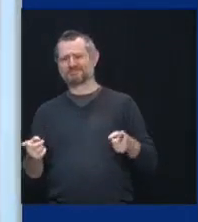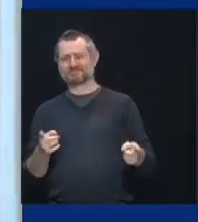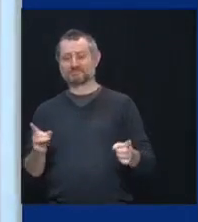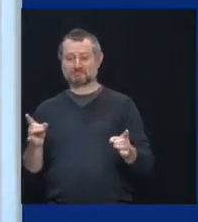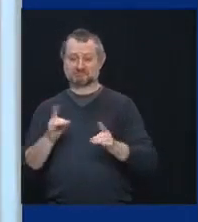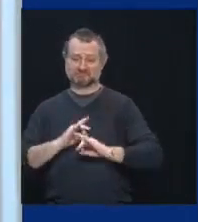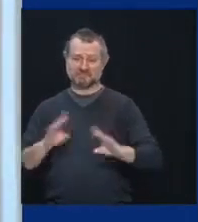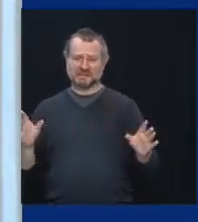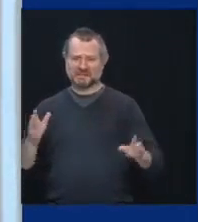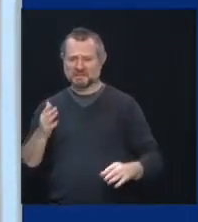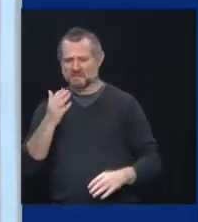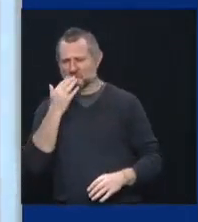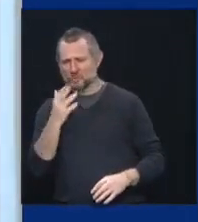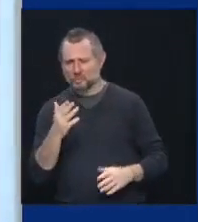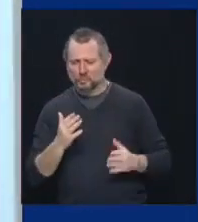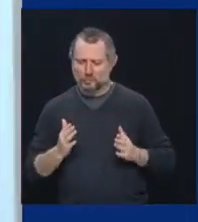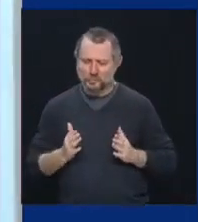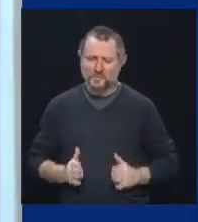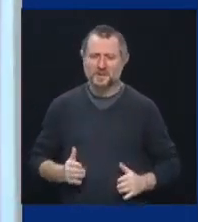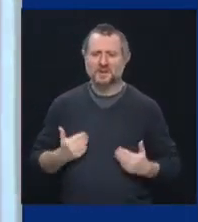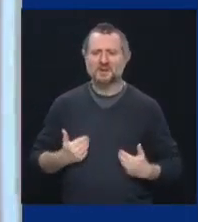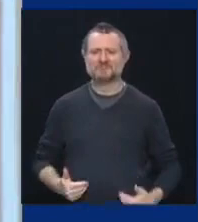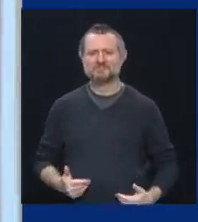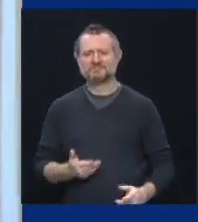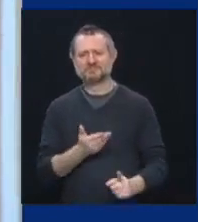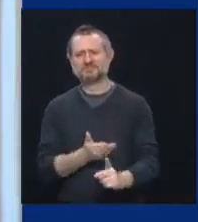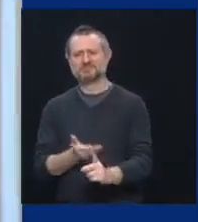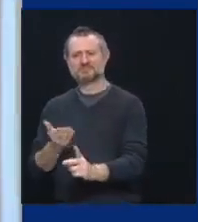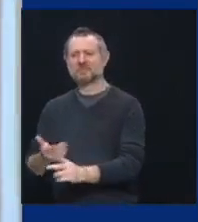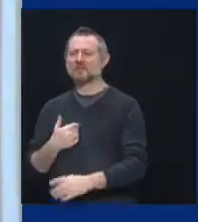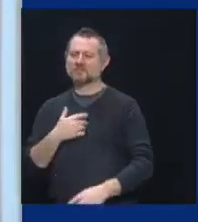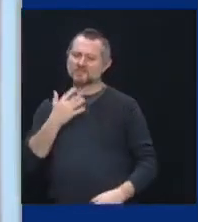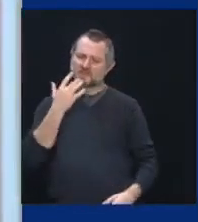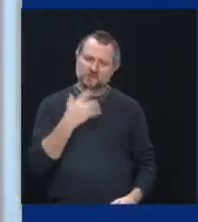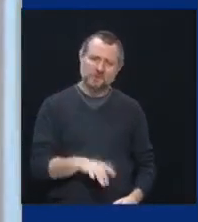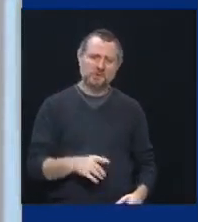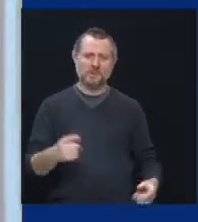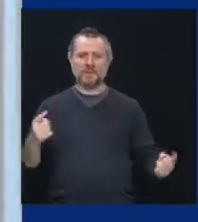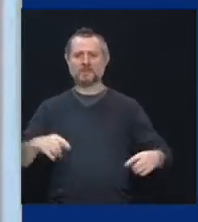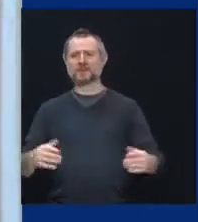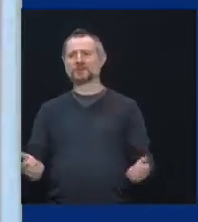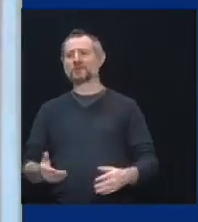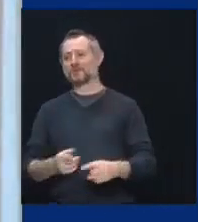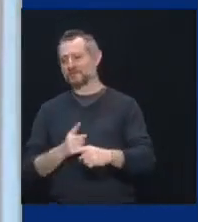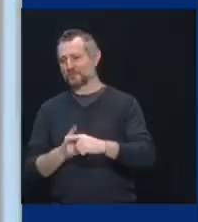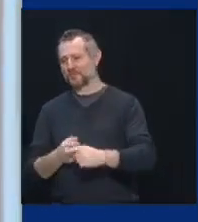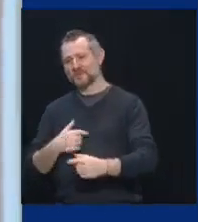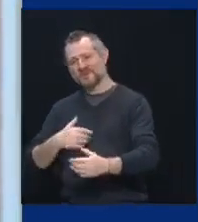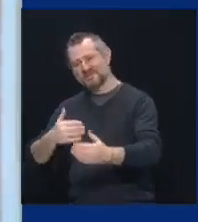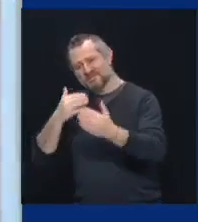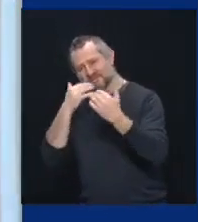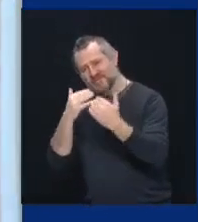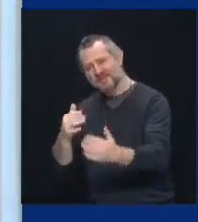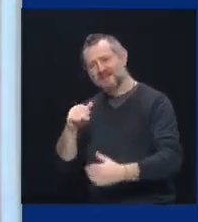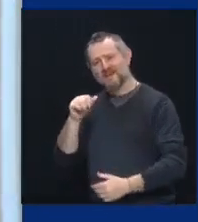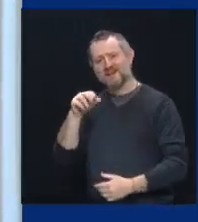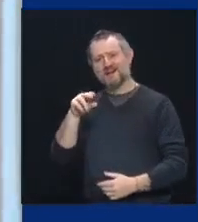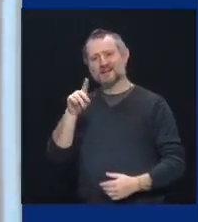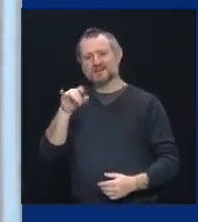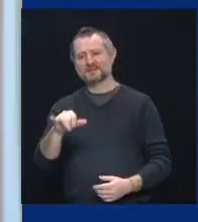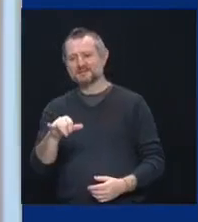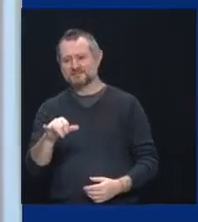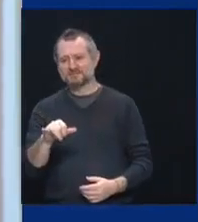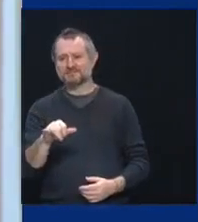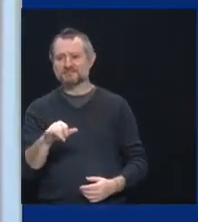today and, and, uh, we're associated, uh, with them. Also want to thank Andy, uh, the Mets and the Yankees,